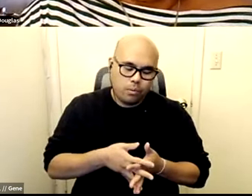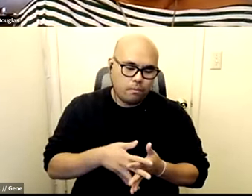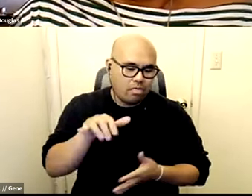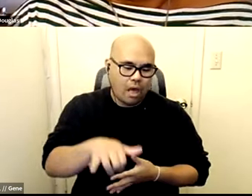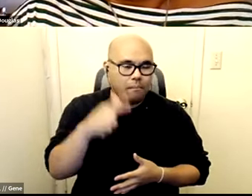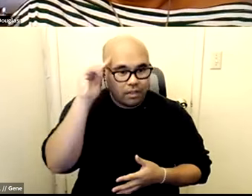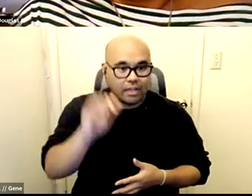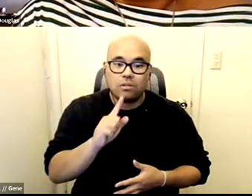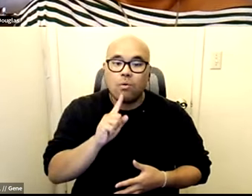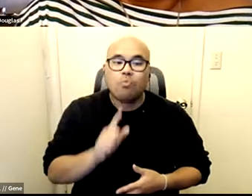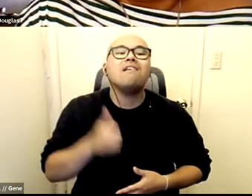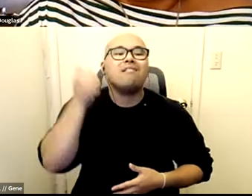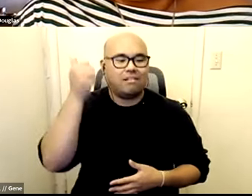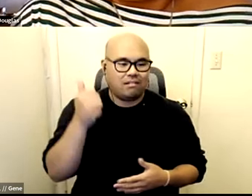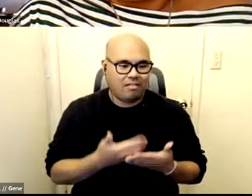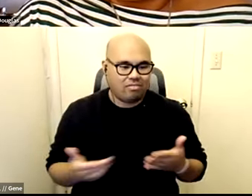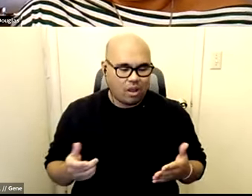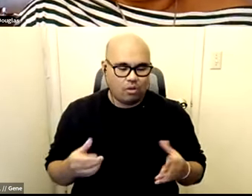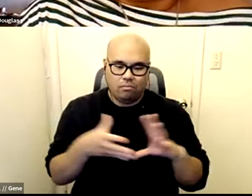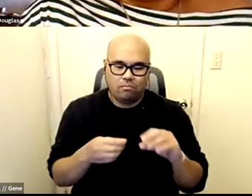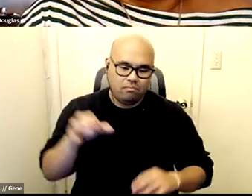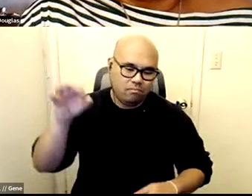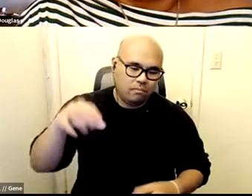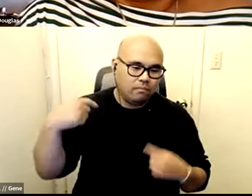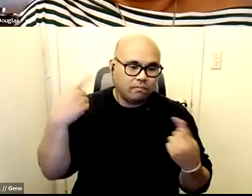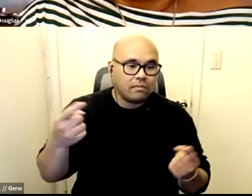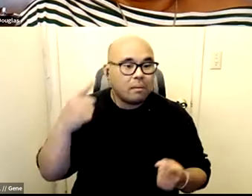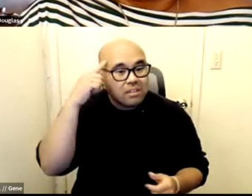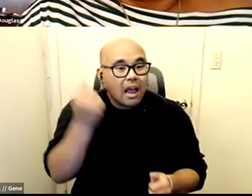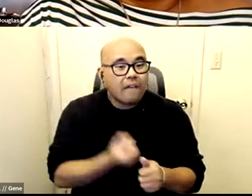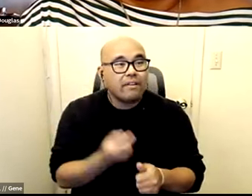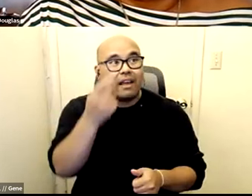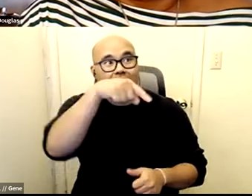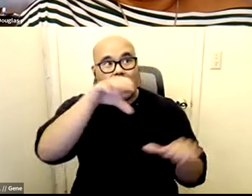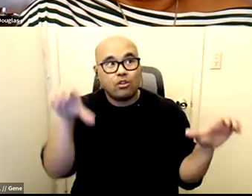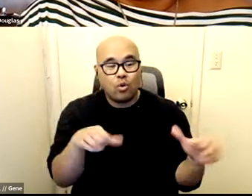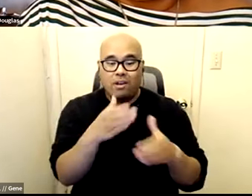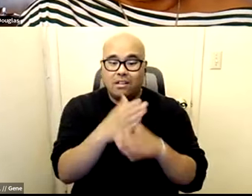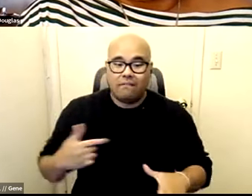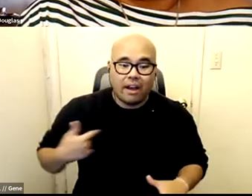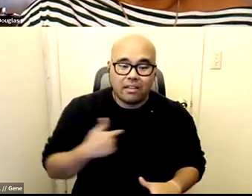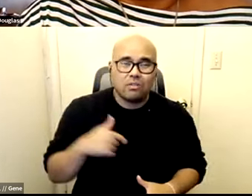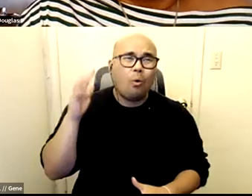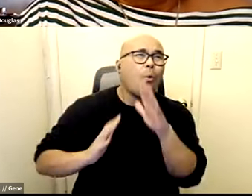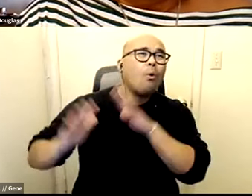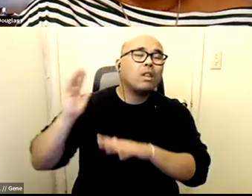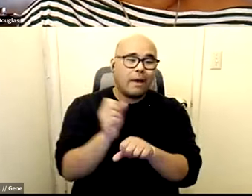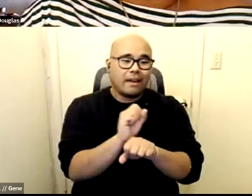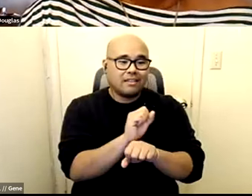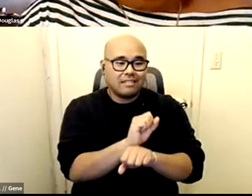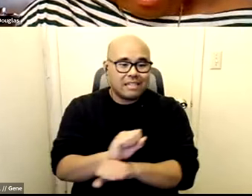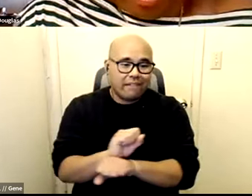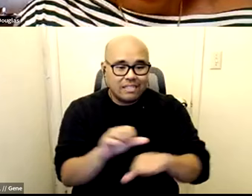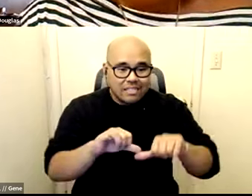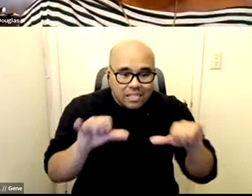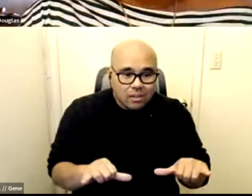that has been said and and when you look at it everything they do divides us from back in slavery it was the house and the field right